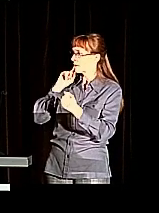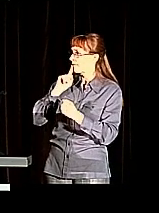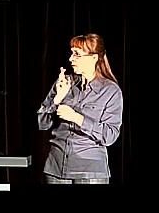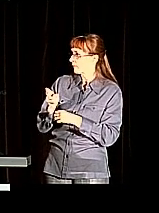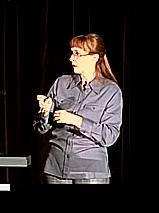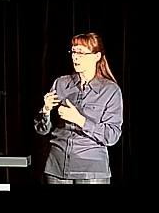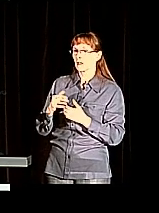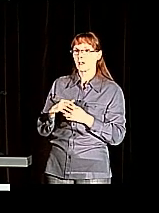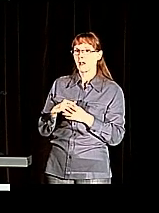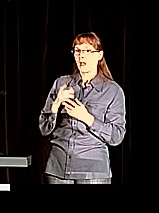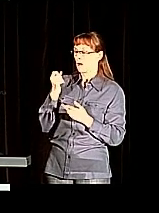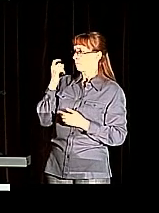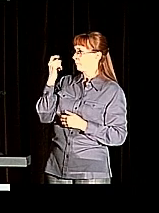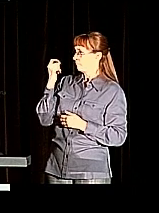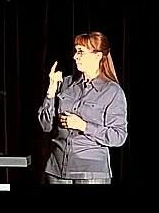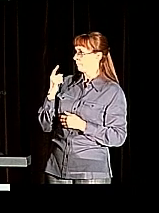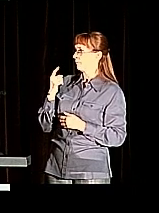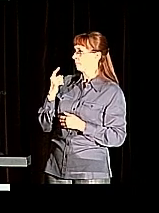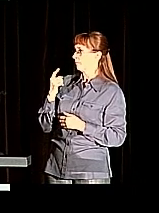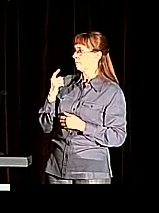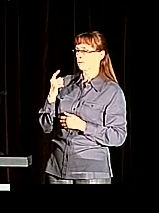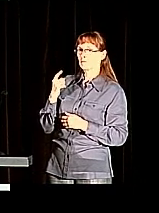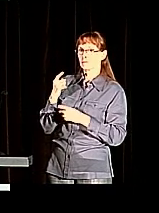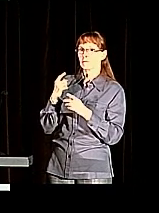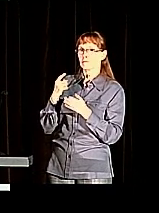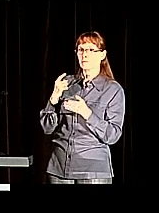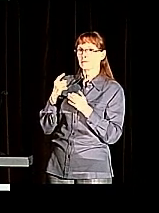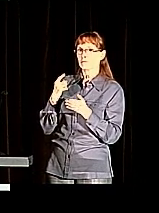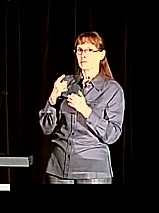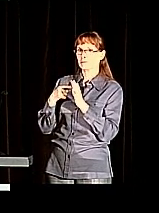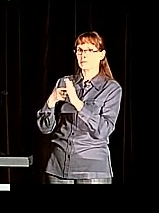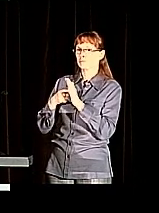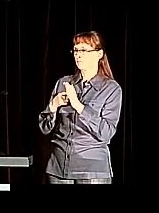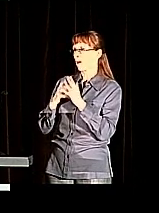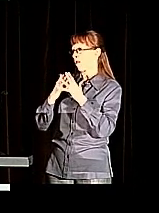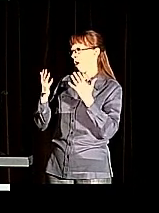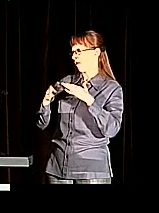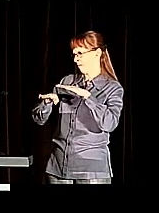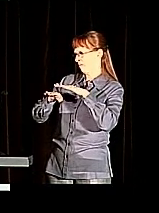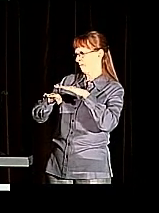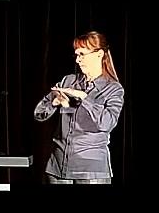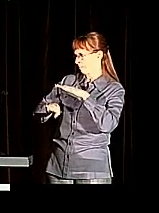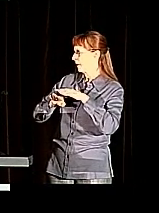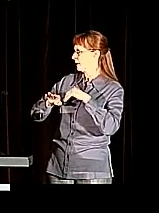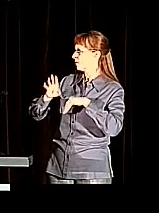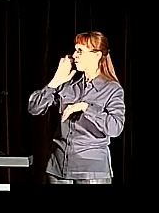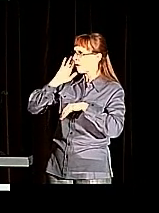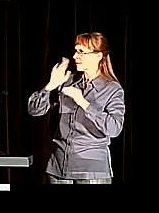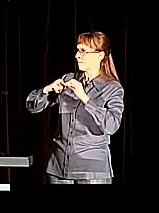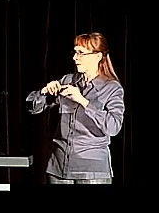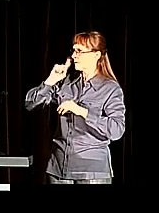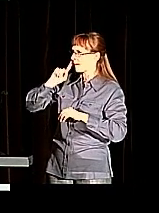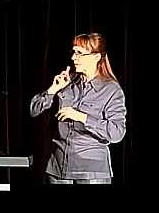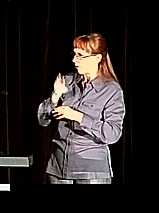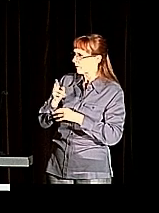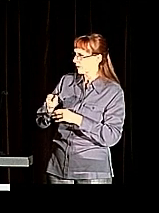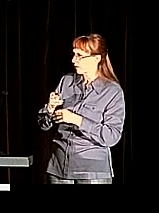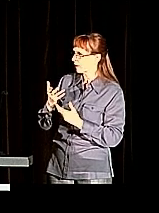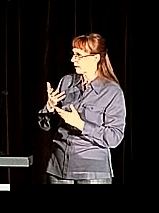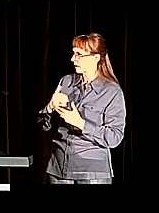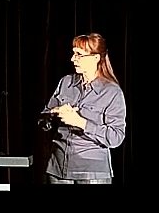I understand that this is something that definitely requires a lot of base knowledge as a deaf or hard of hearing person. Yeah, let me jump in.